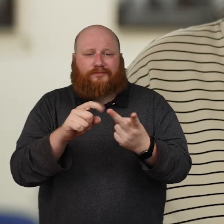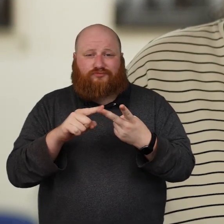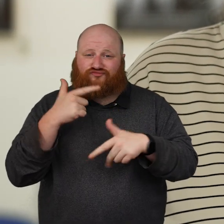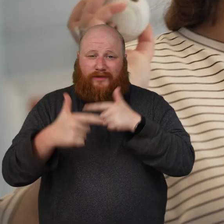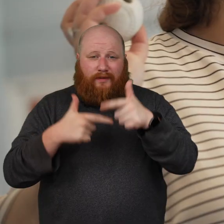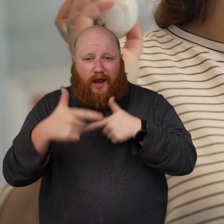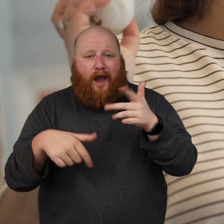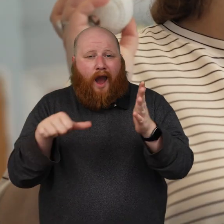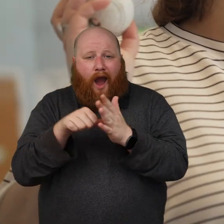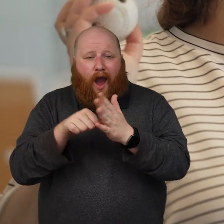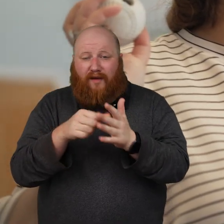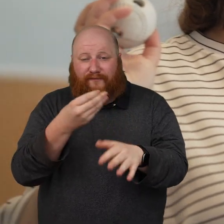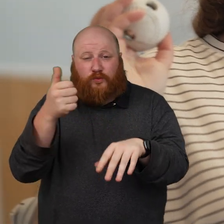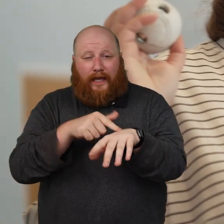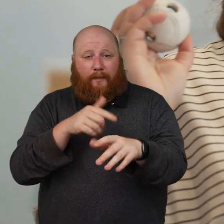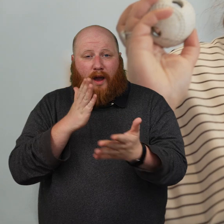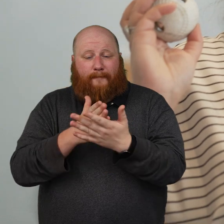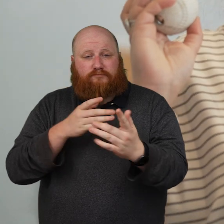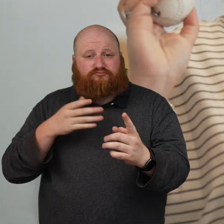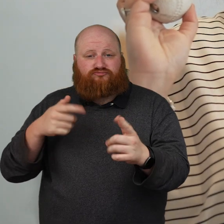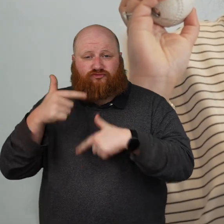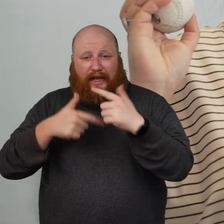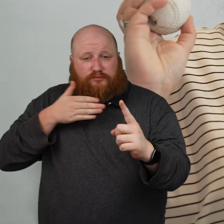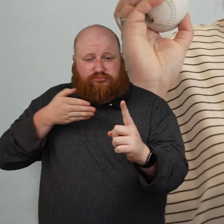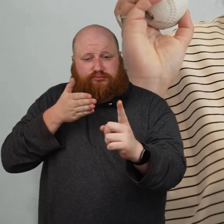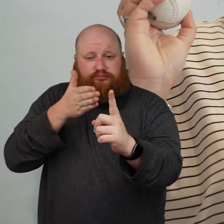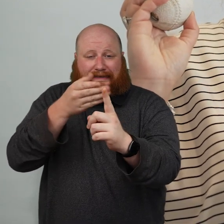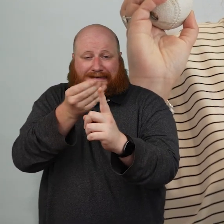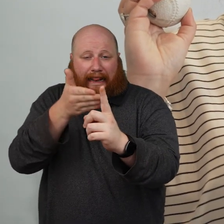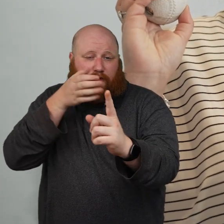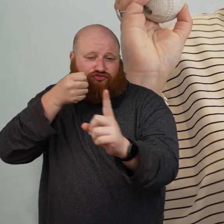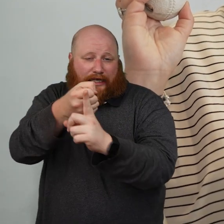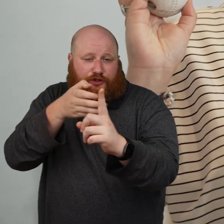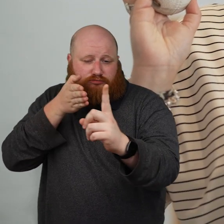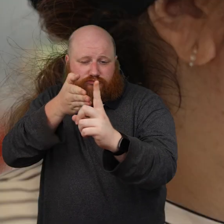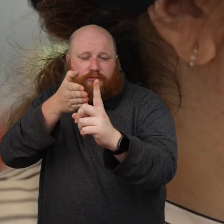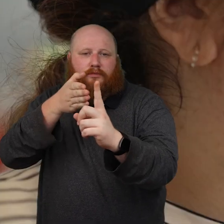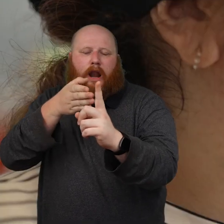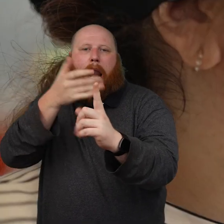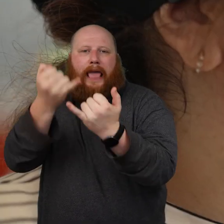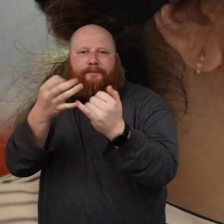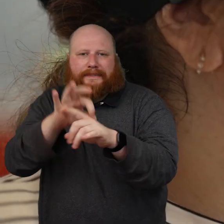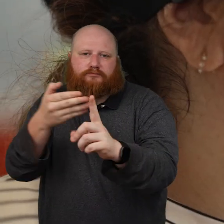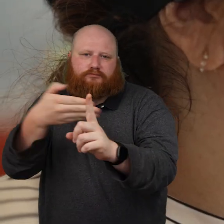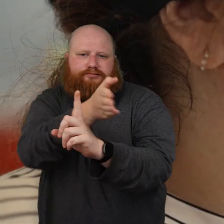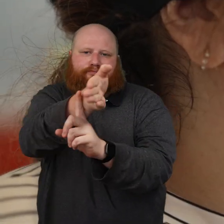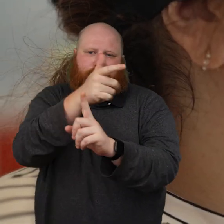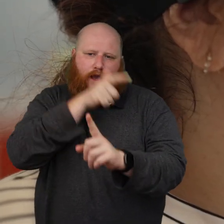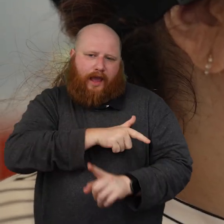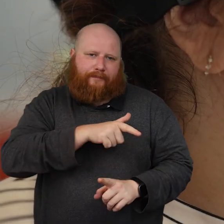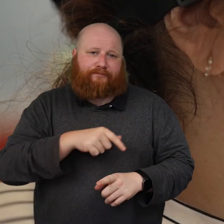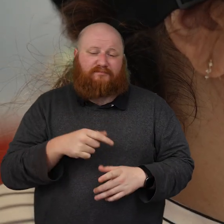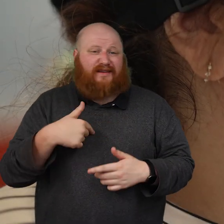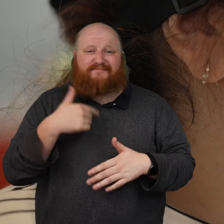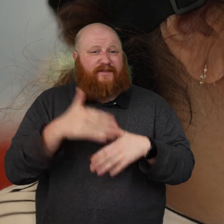eyes and you know I need to plug this. So when I did eventually get found out by a nurse in school that you've got an eye condition I was so